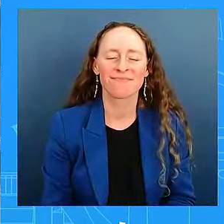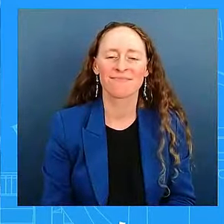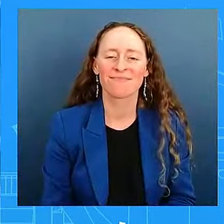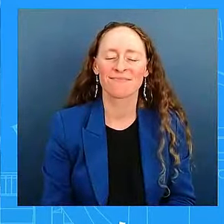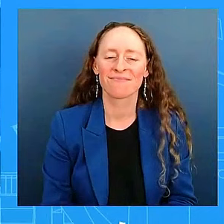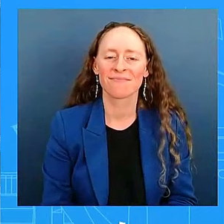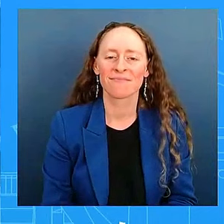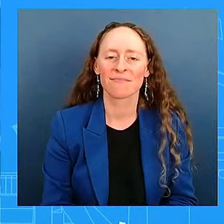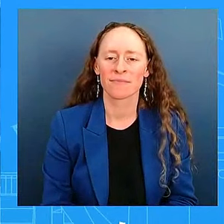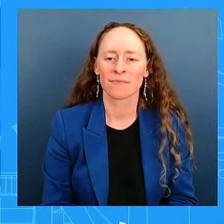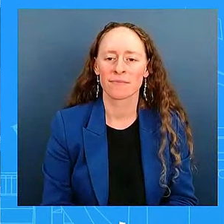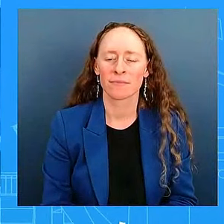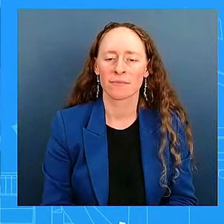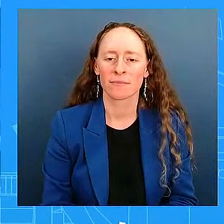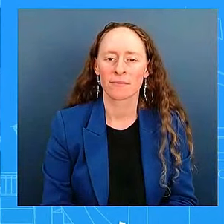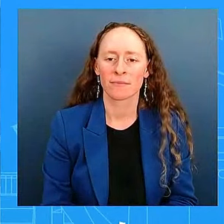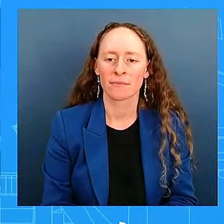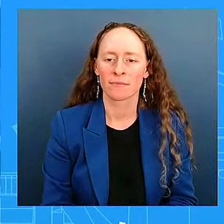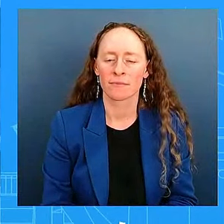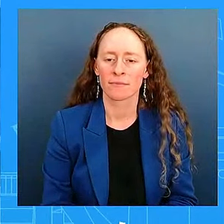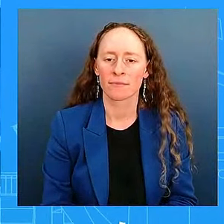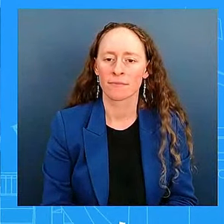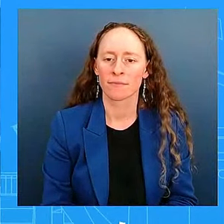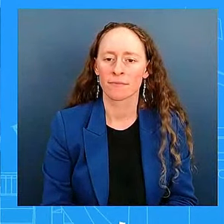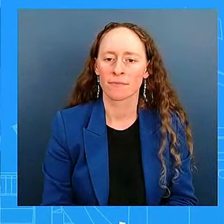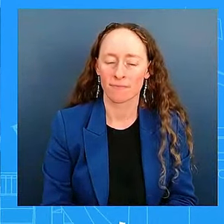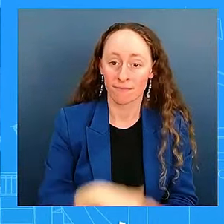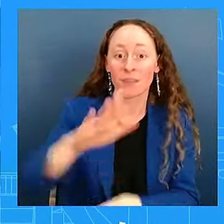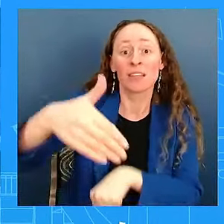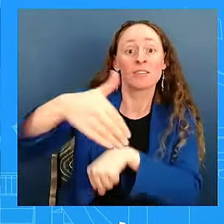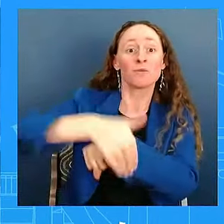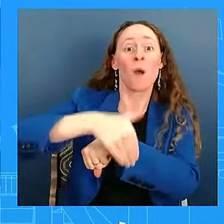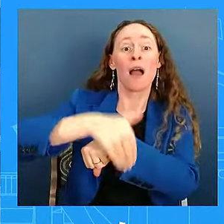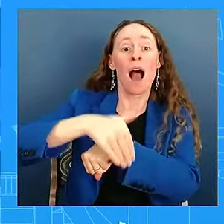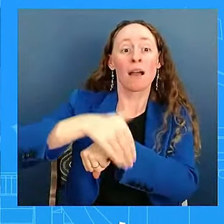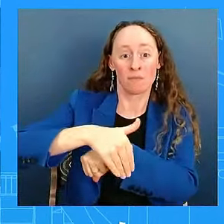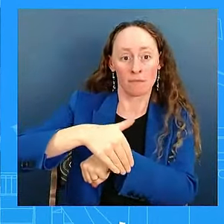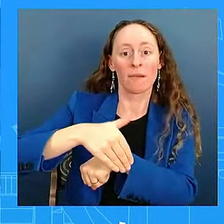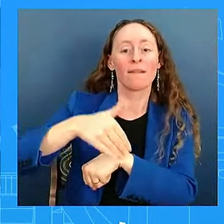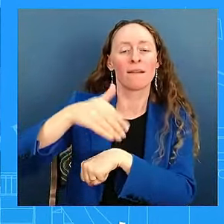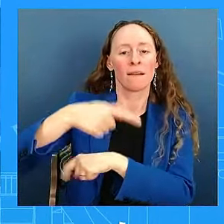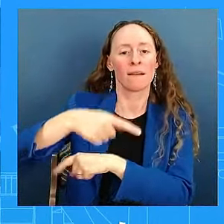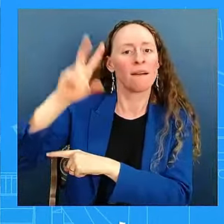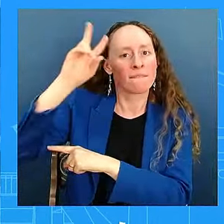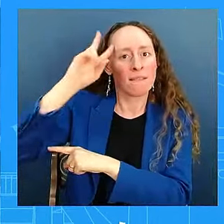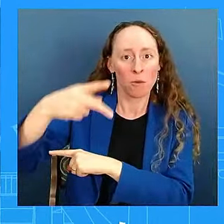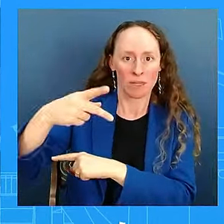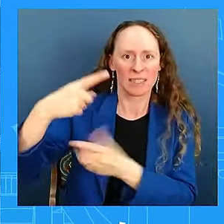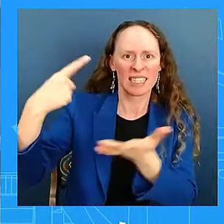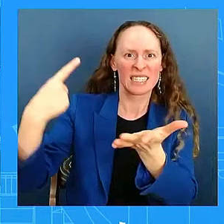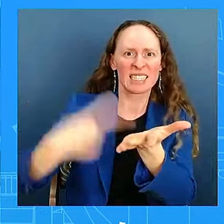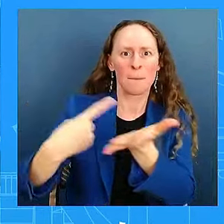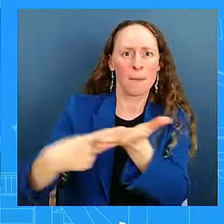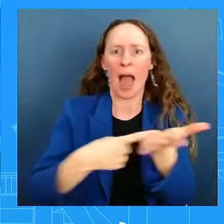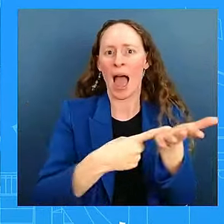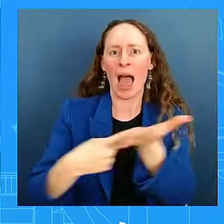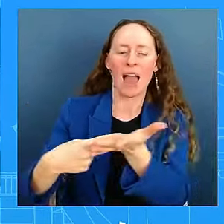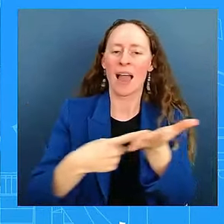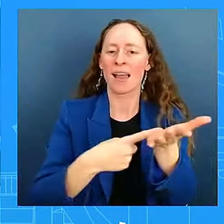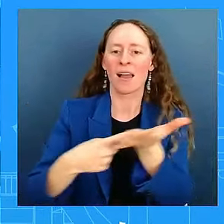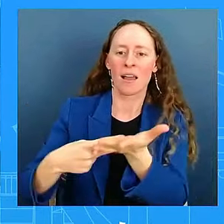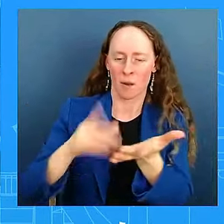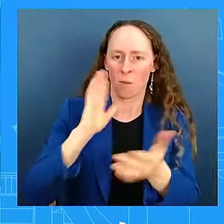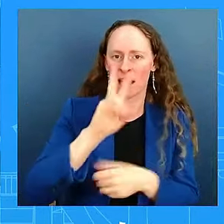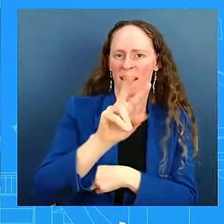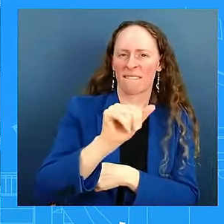Ahead of tonight's debate between JD Nance and Tim Walz, there were reports that VA staffers have accessed their medical records